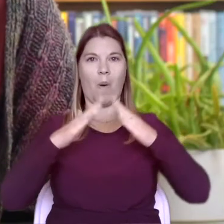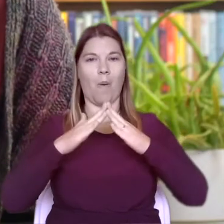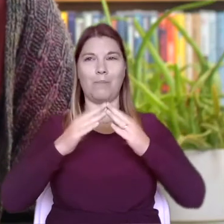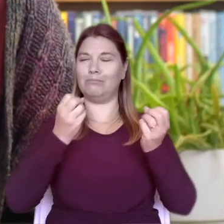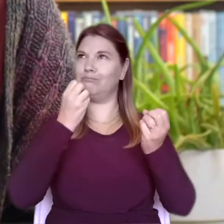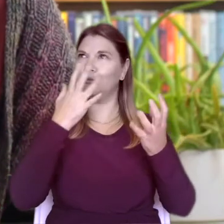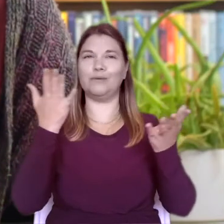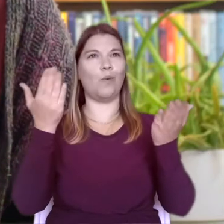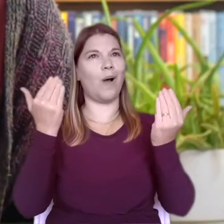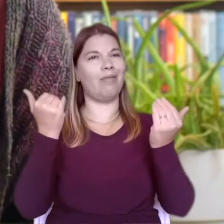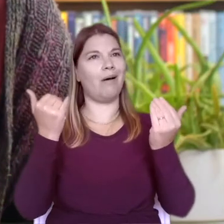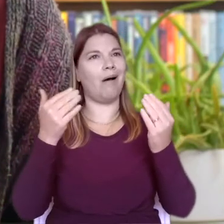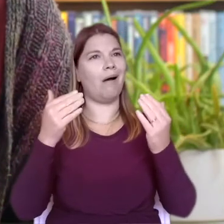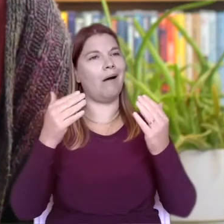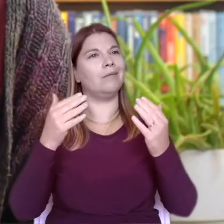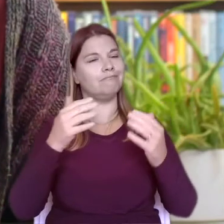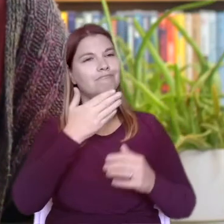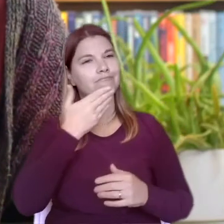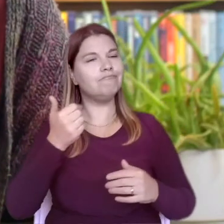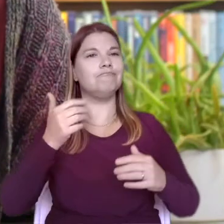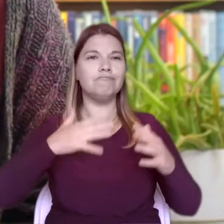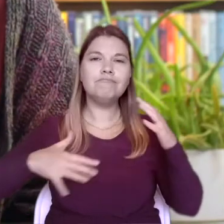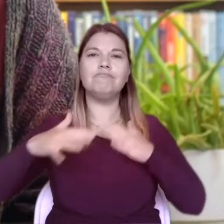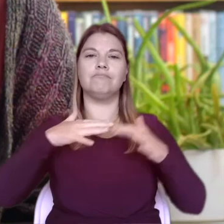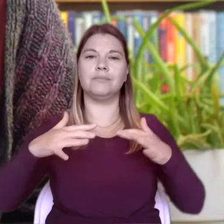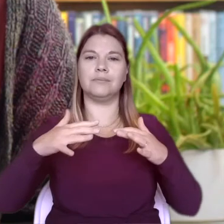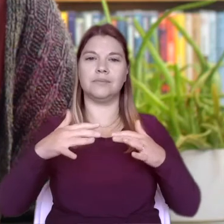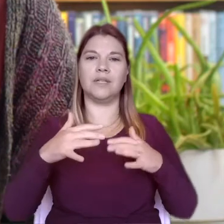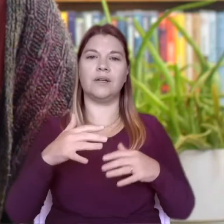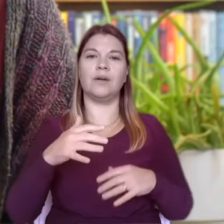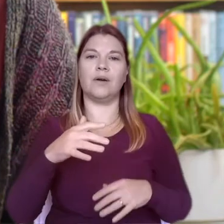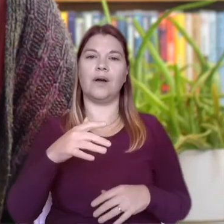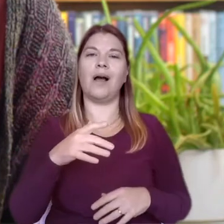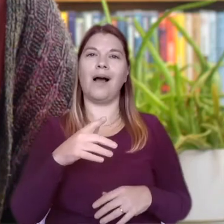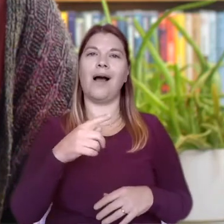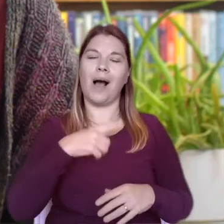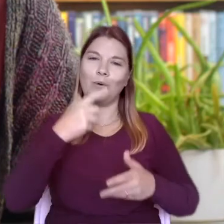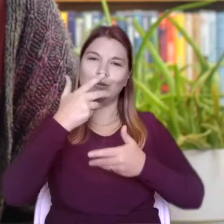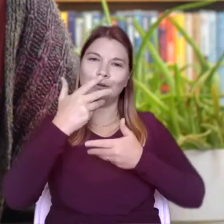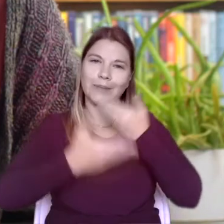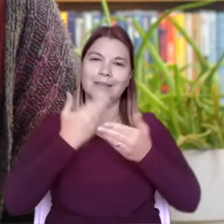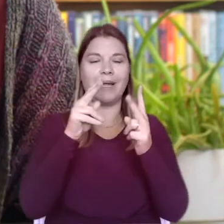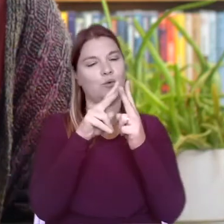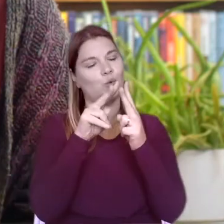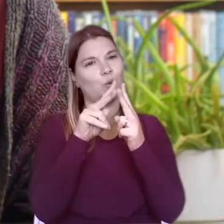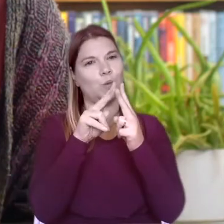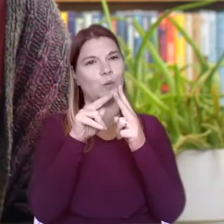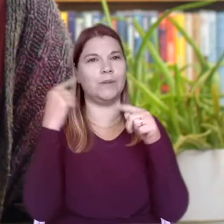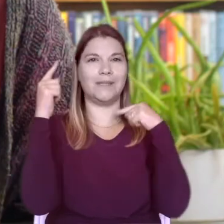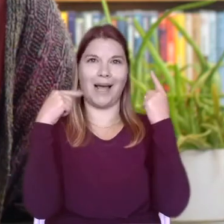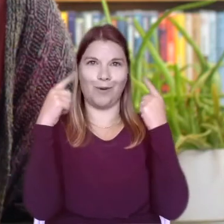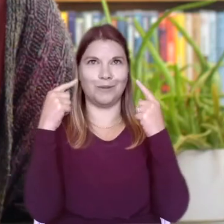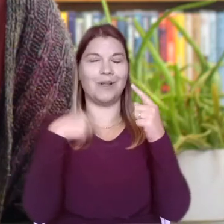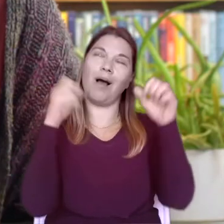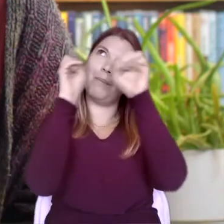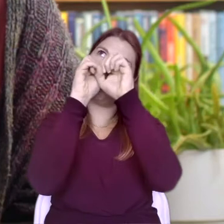In a moment you will hear sounds that are in my imagination. They can't be seen on screen, but they are sounds that